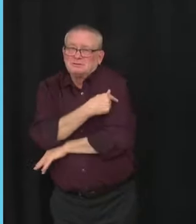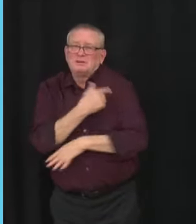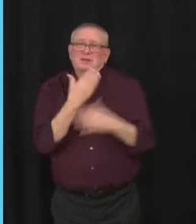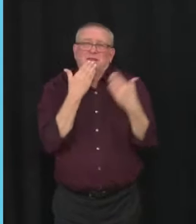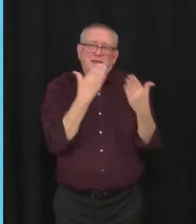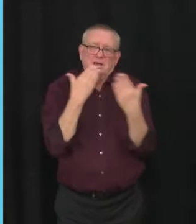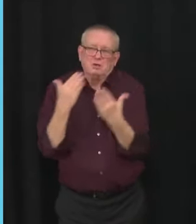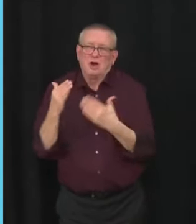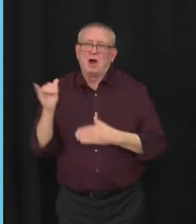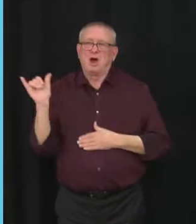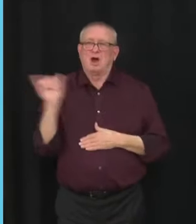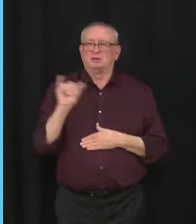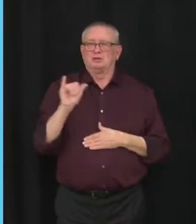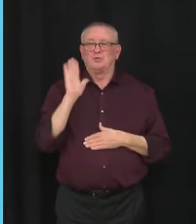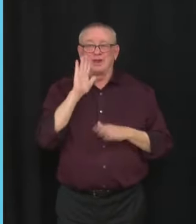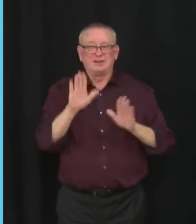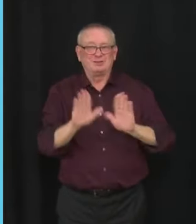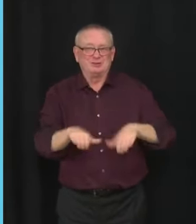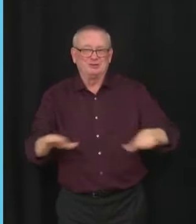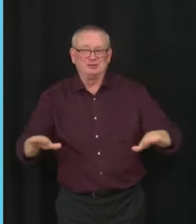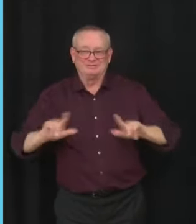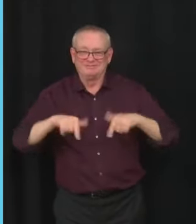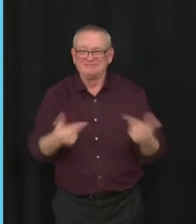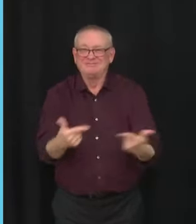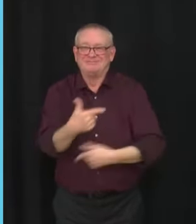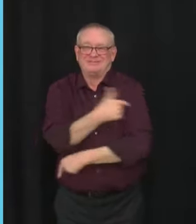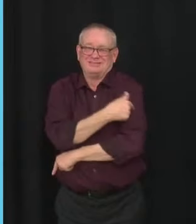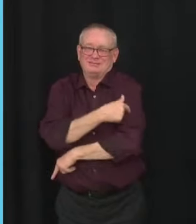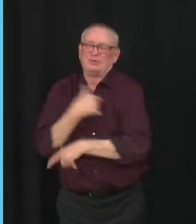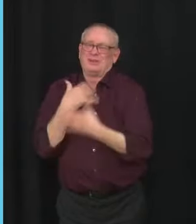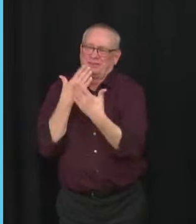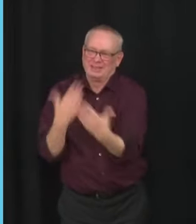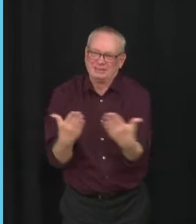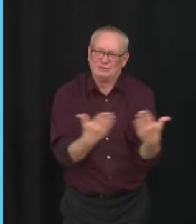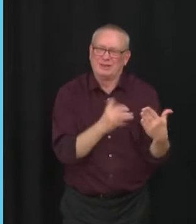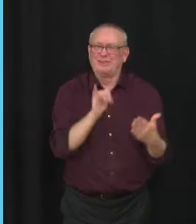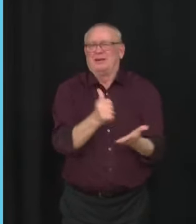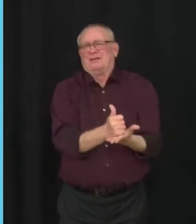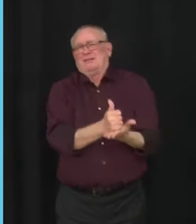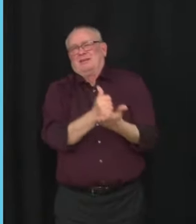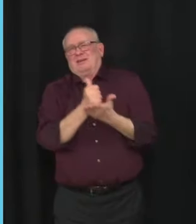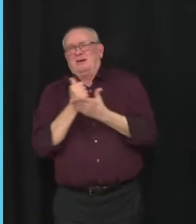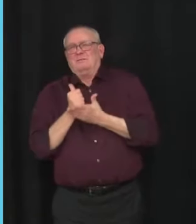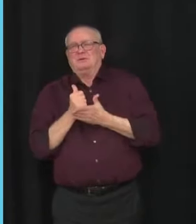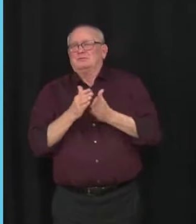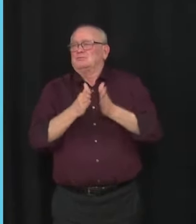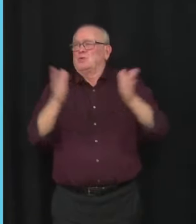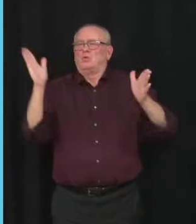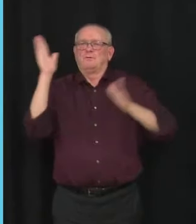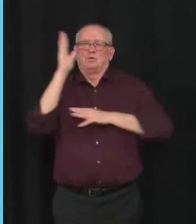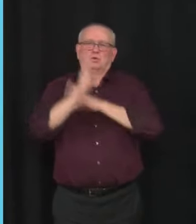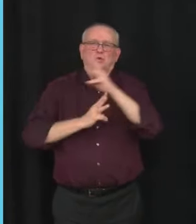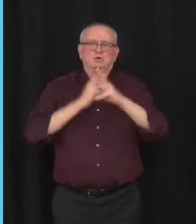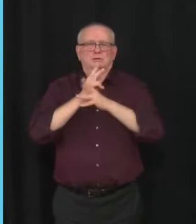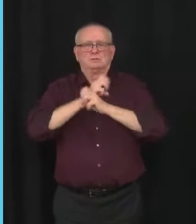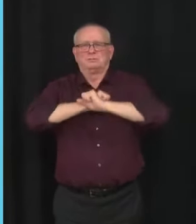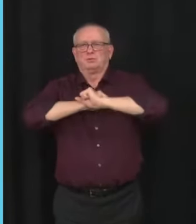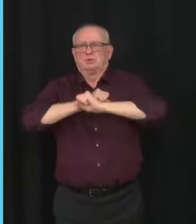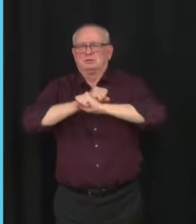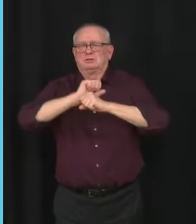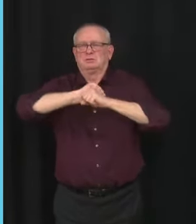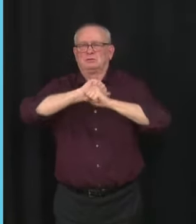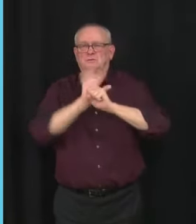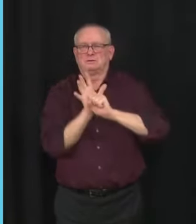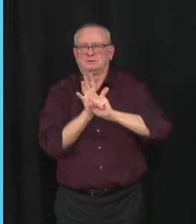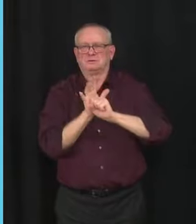about to get vaccinated. You're making a big difference in our collective fight against COVID-19. I'll now invite Minister Kotb to